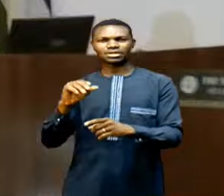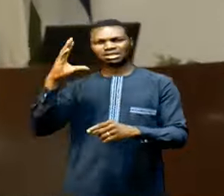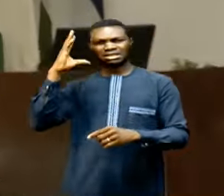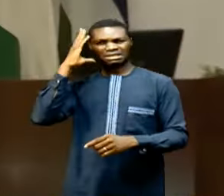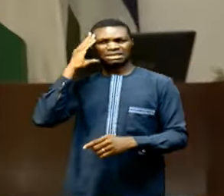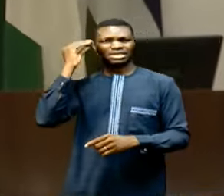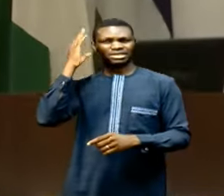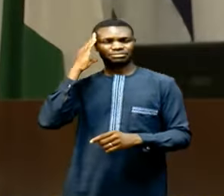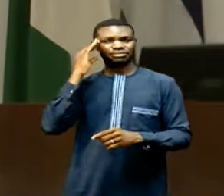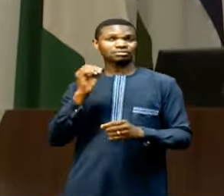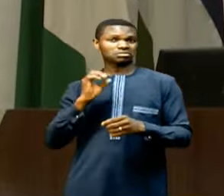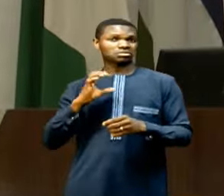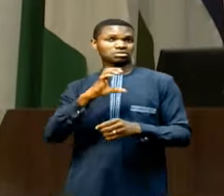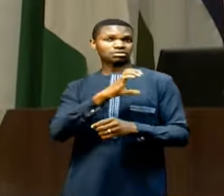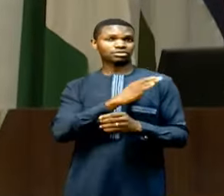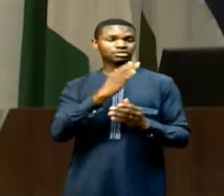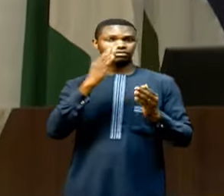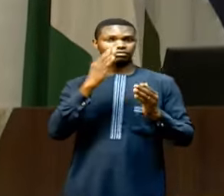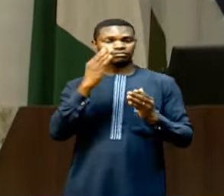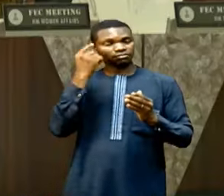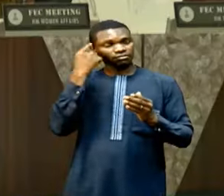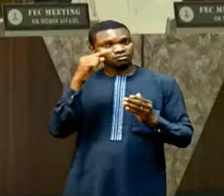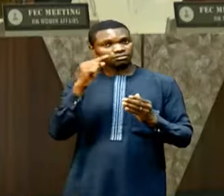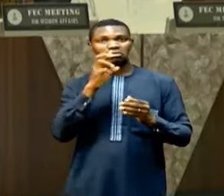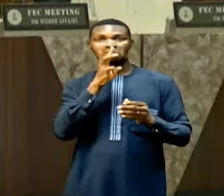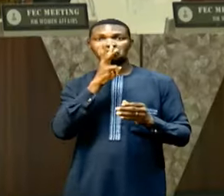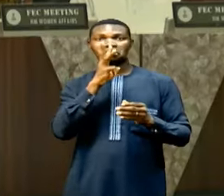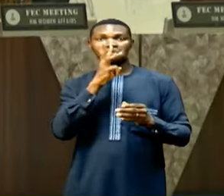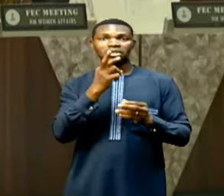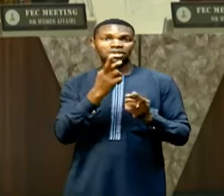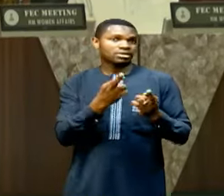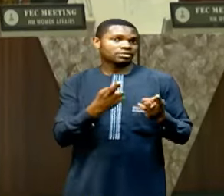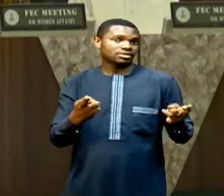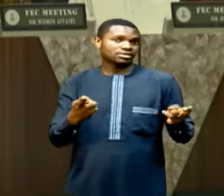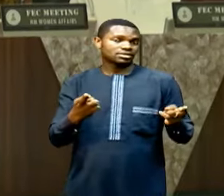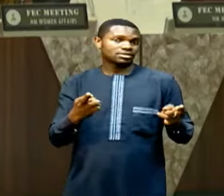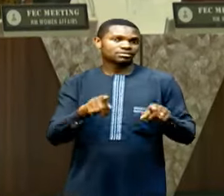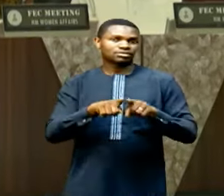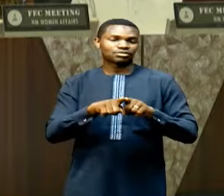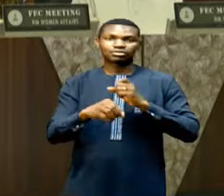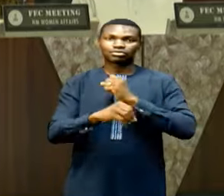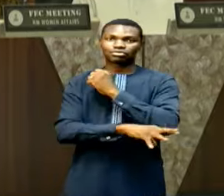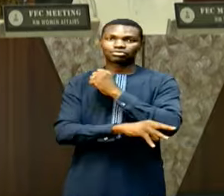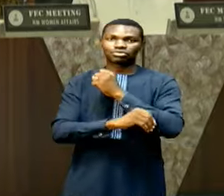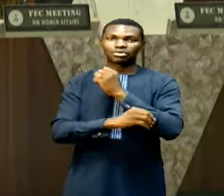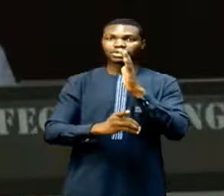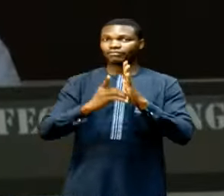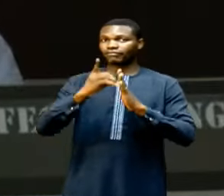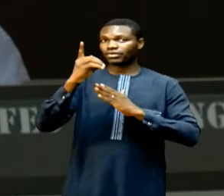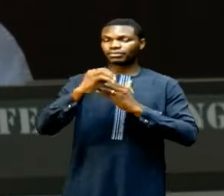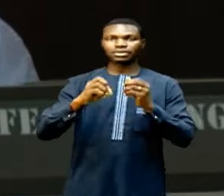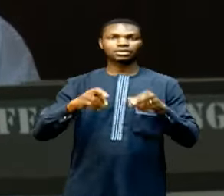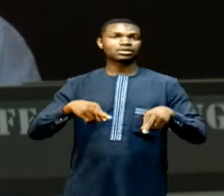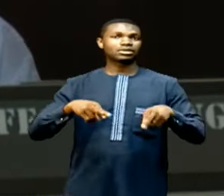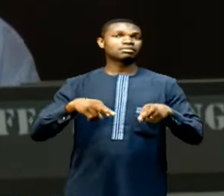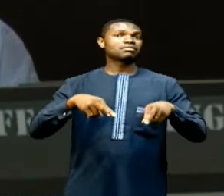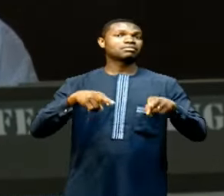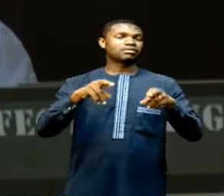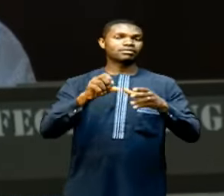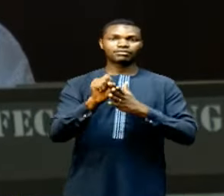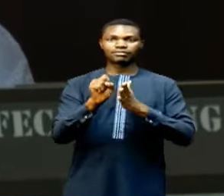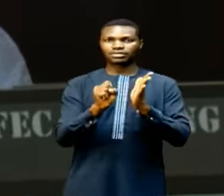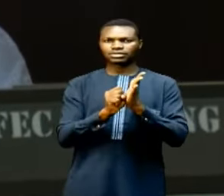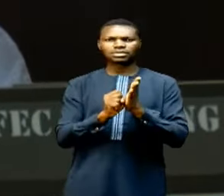commissioner for water resources and rural development in Rivers State. The present administration has declared intention for